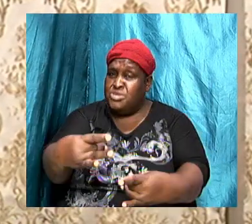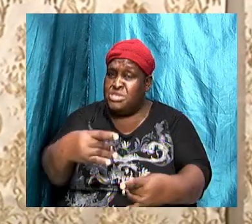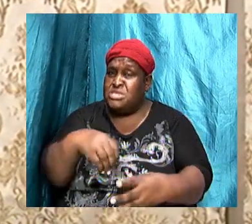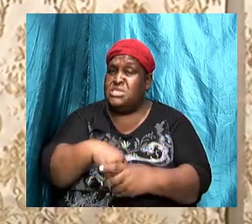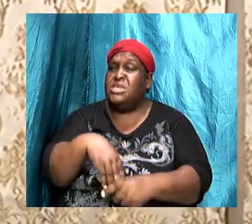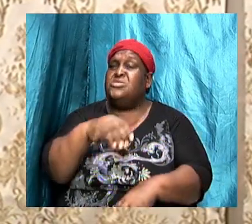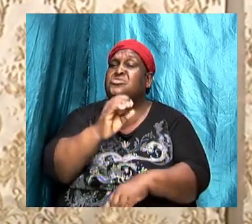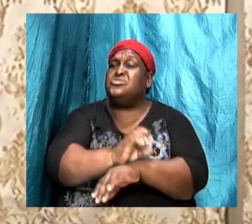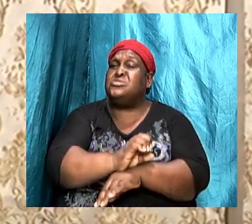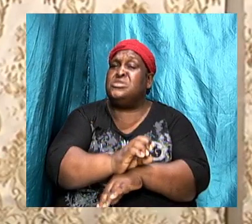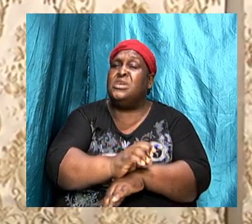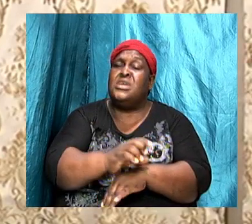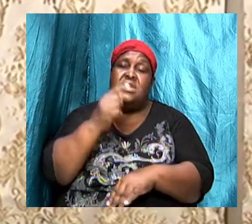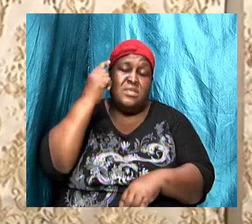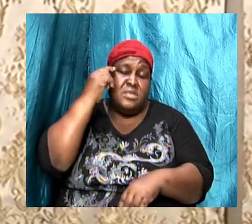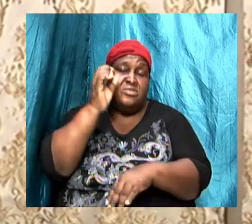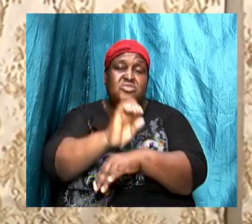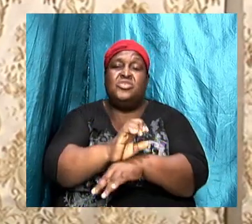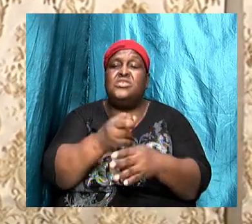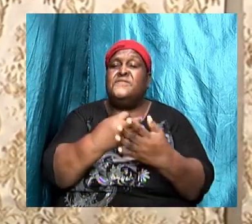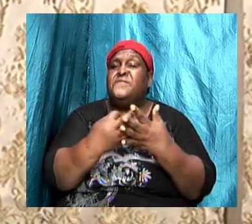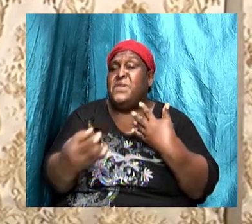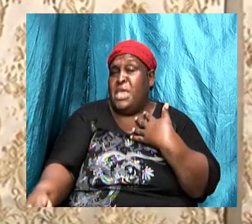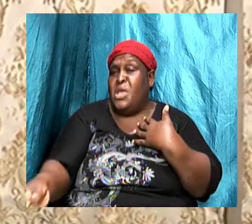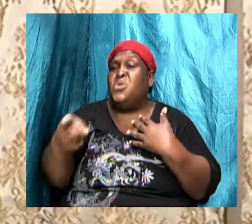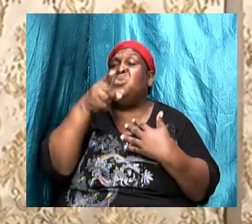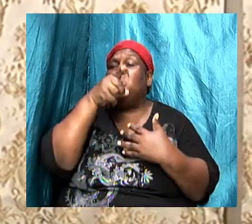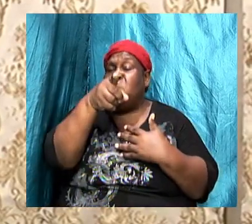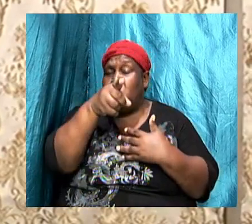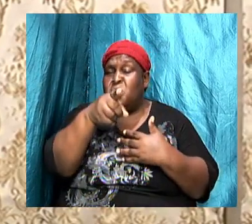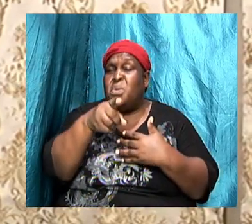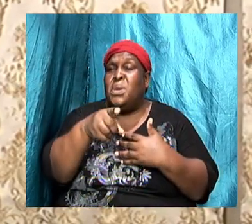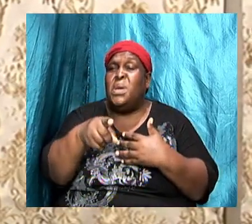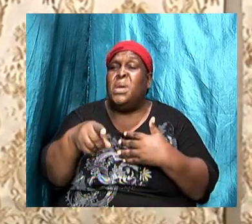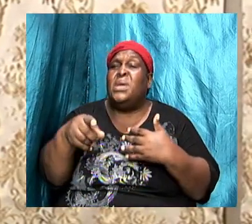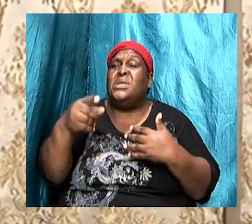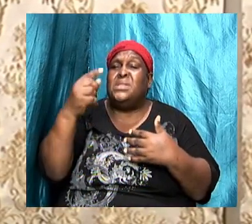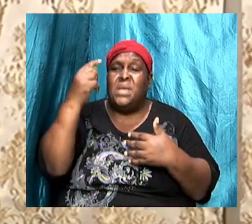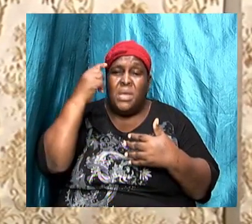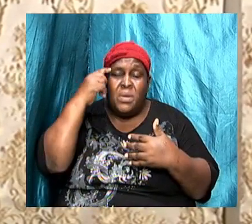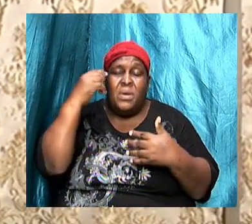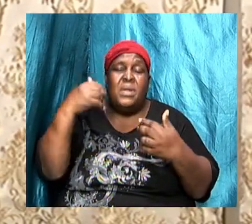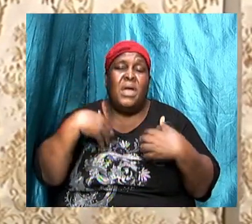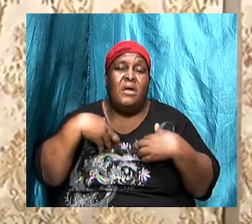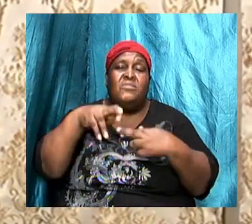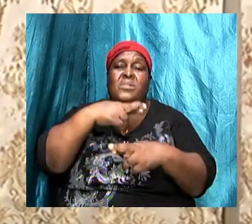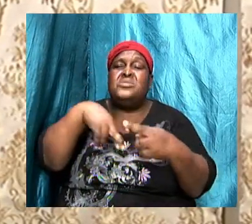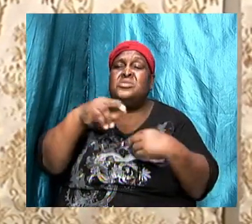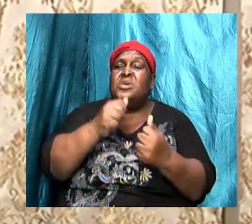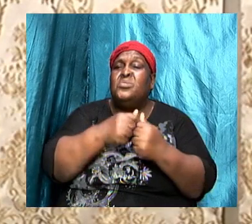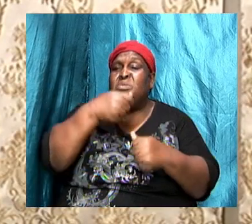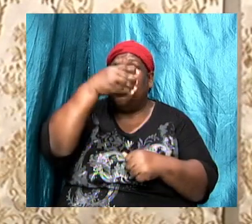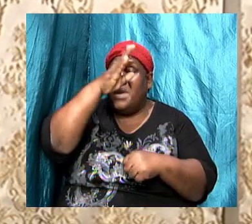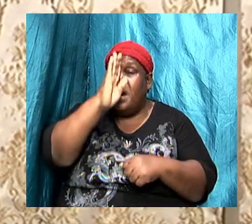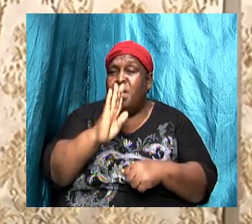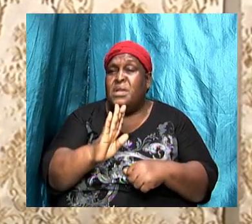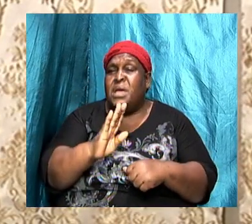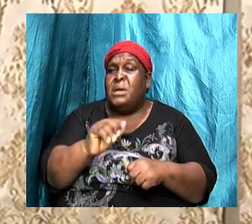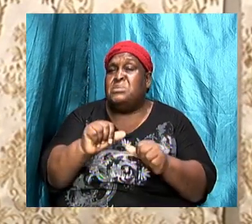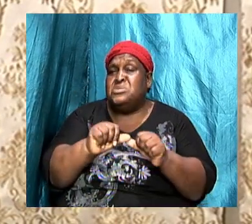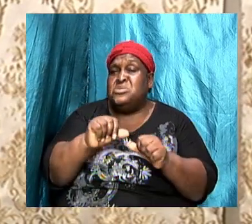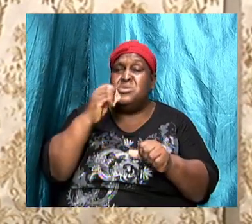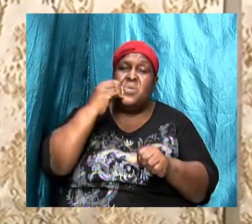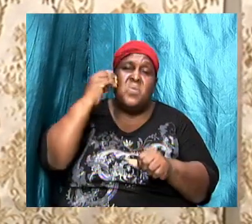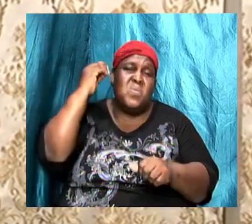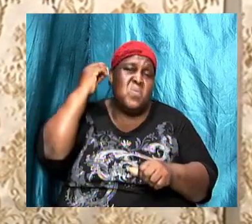the church has failed you and therefore you are going to just have your relationship with God and I'll stay home and